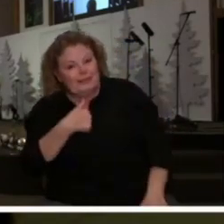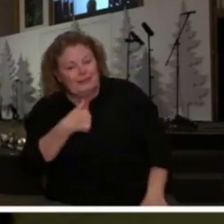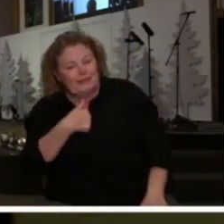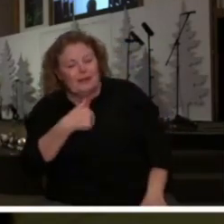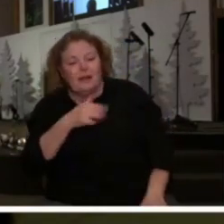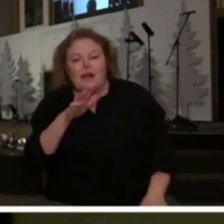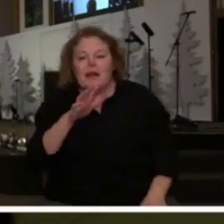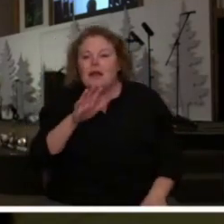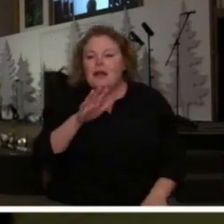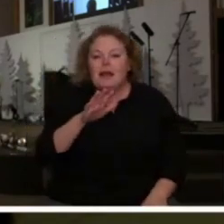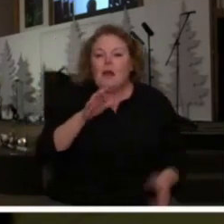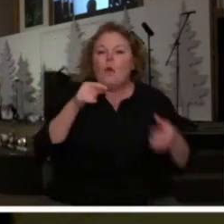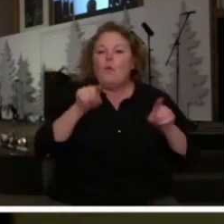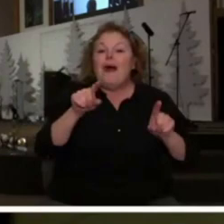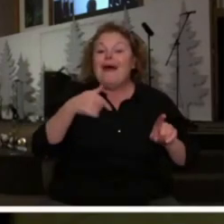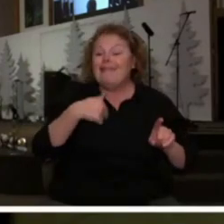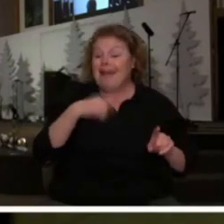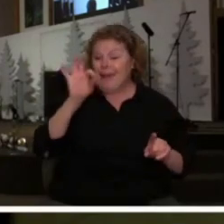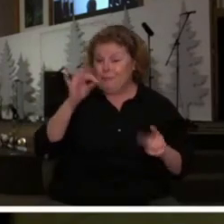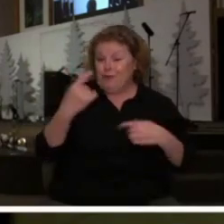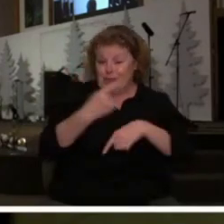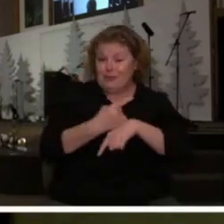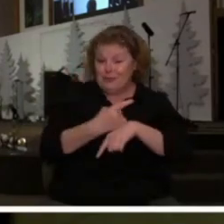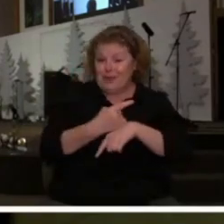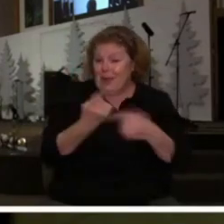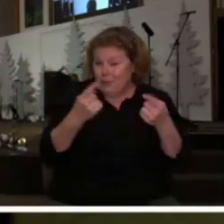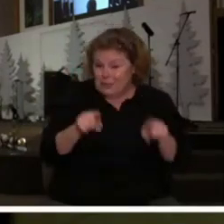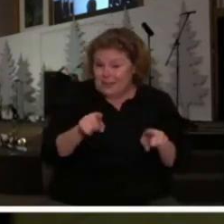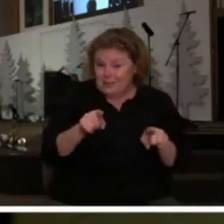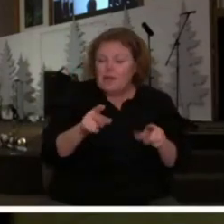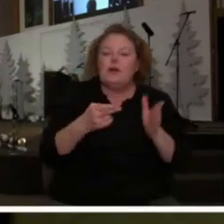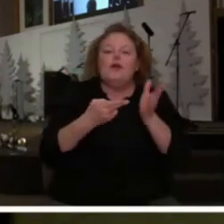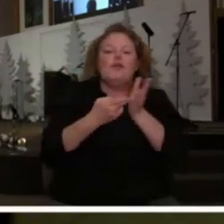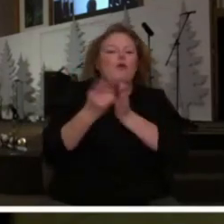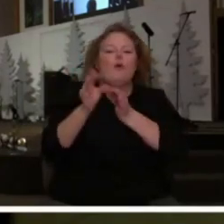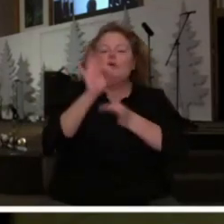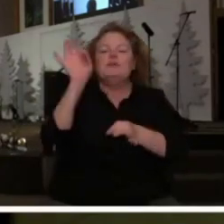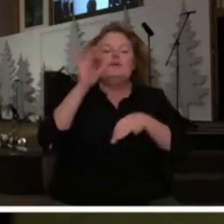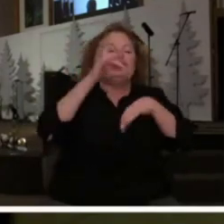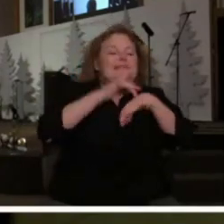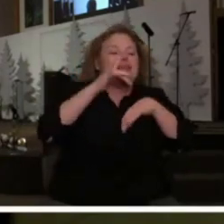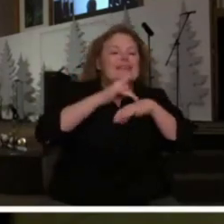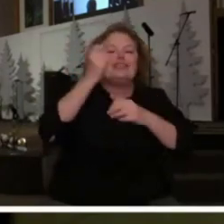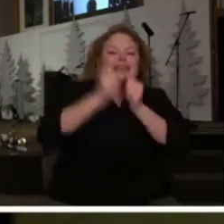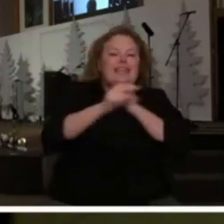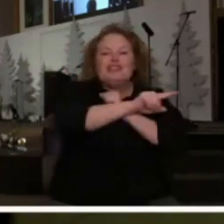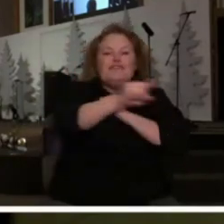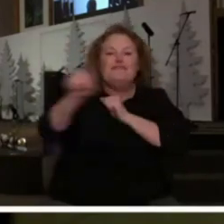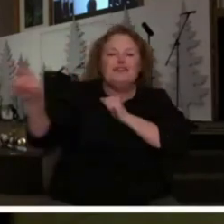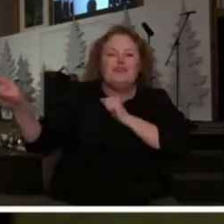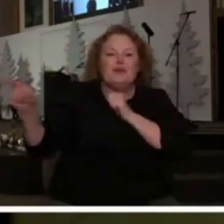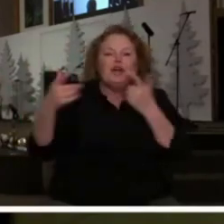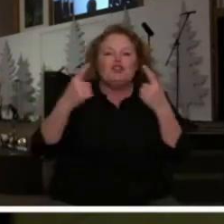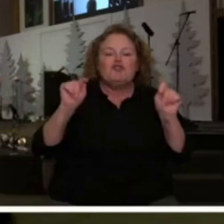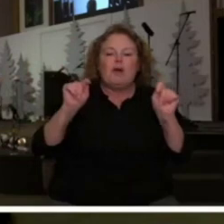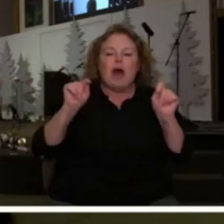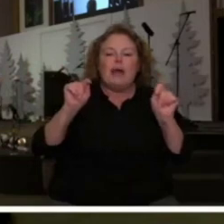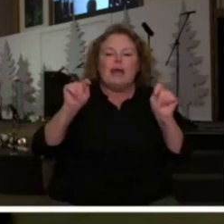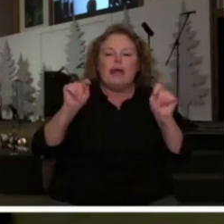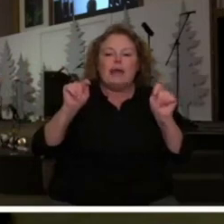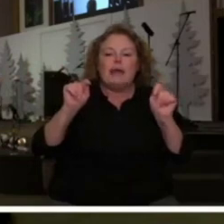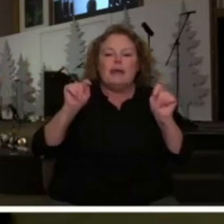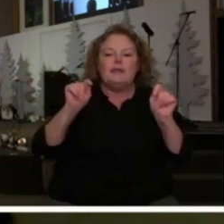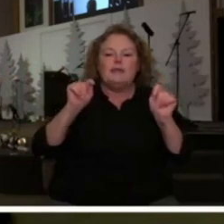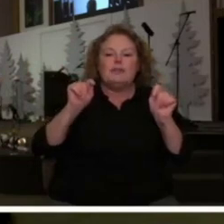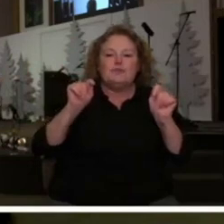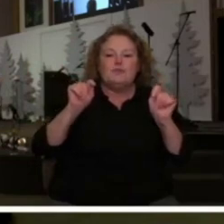while I am preaching today, the Holy Spirit is at work in your life trying to take out points of what I'm saying and apply them to your